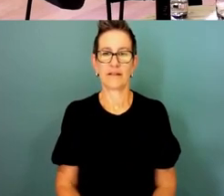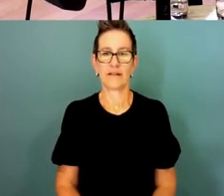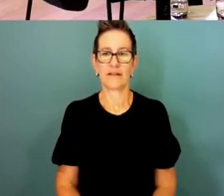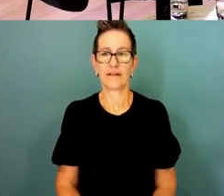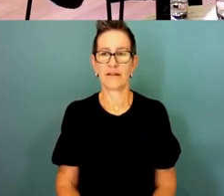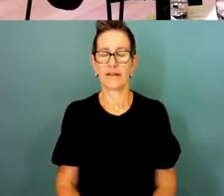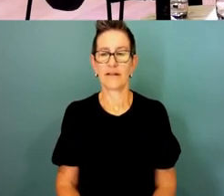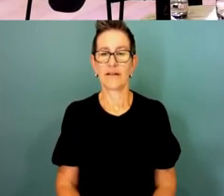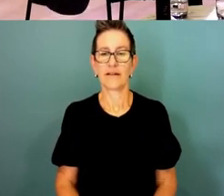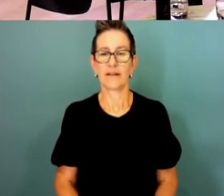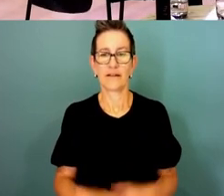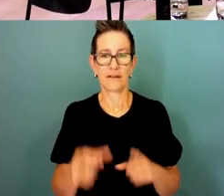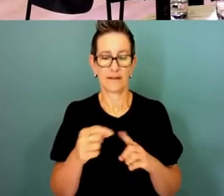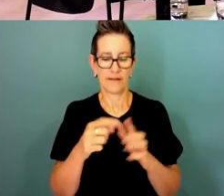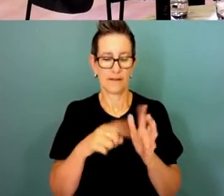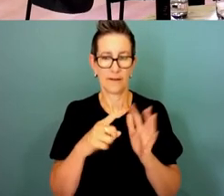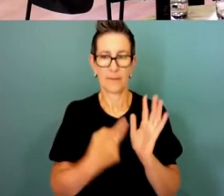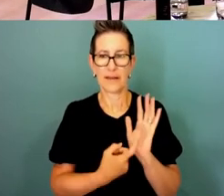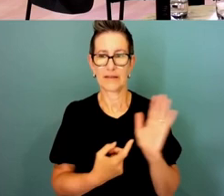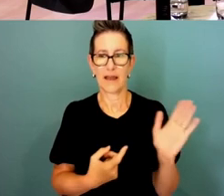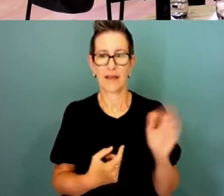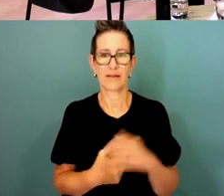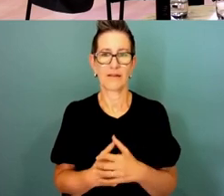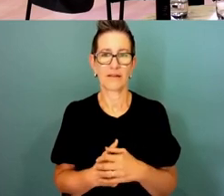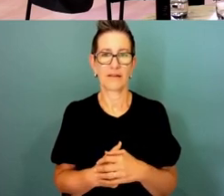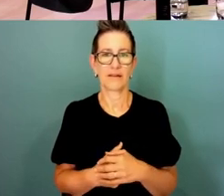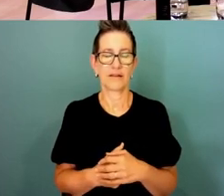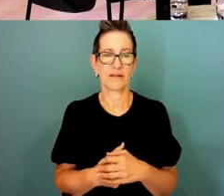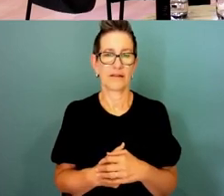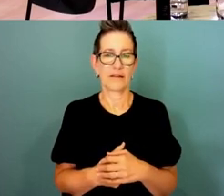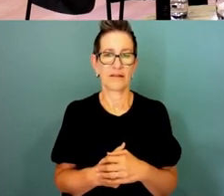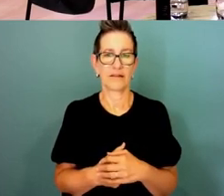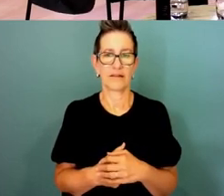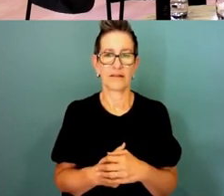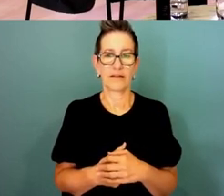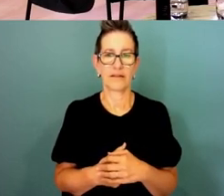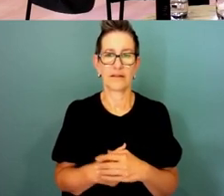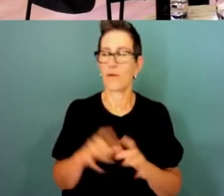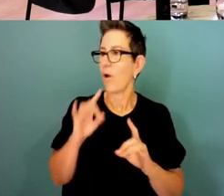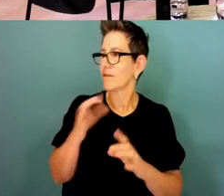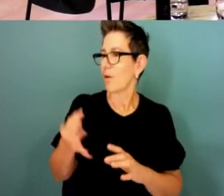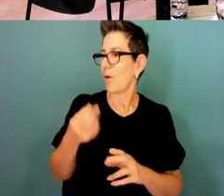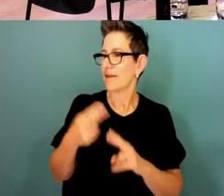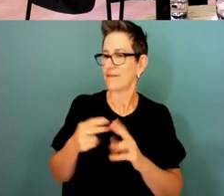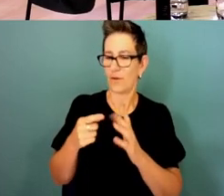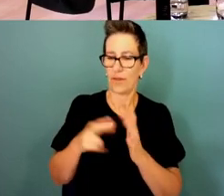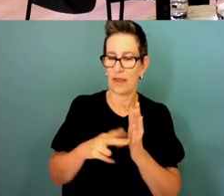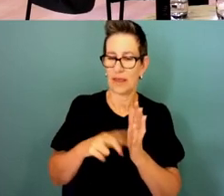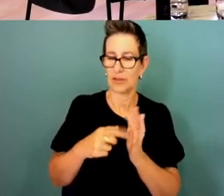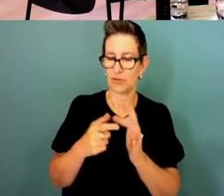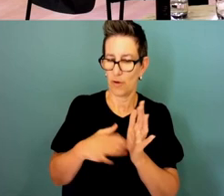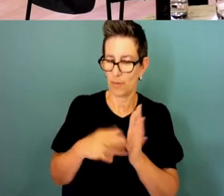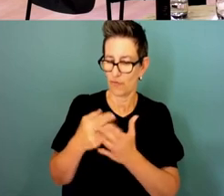for you obviously we're waiting on the interim report from the Royal Commission and we can't